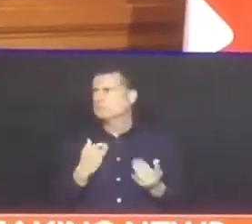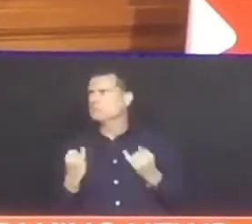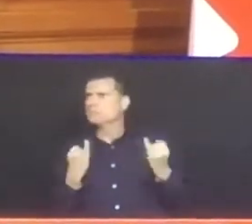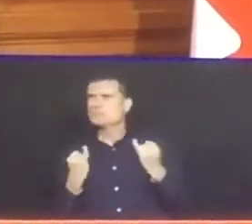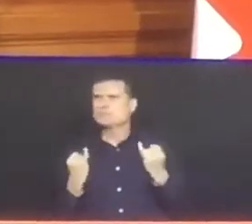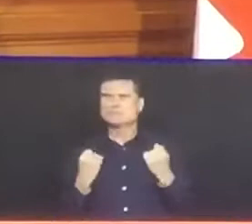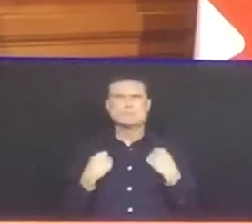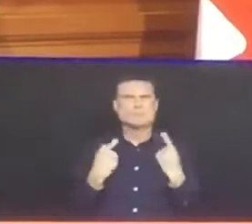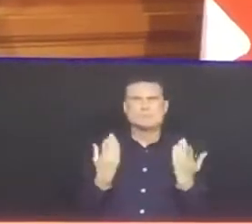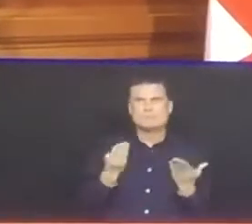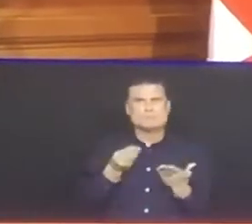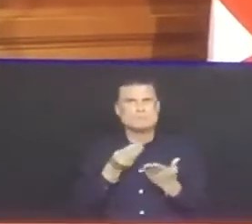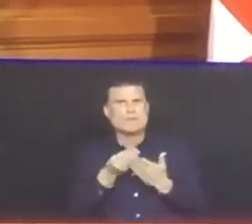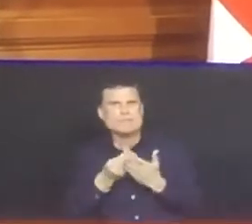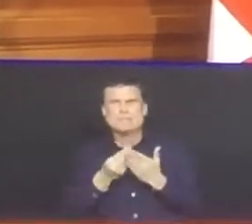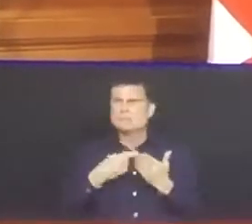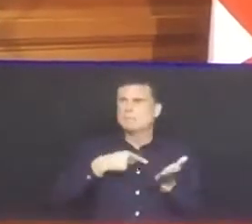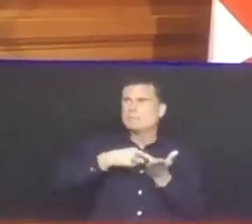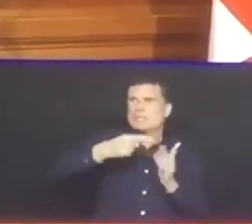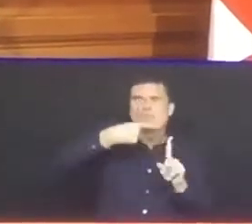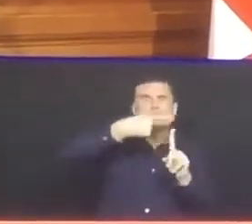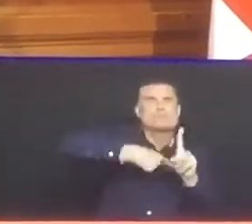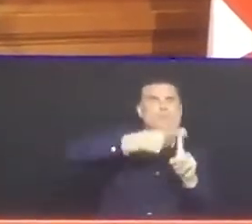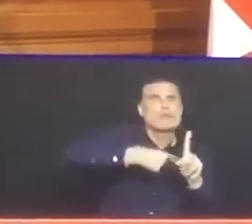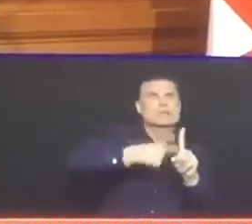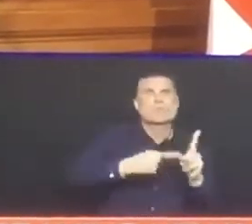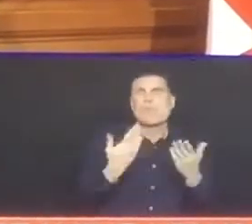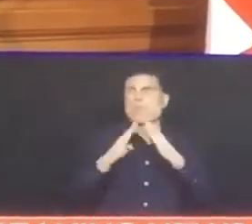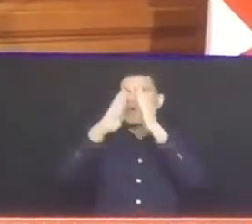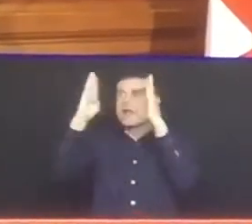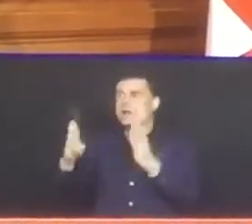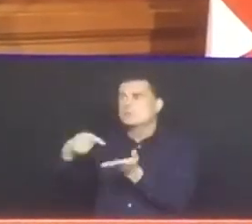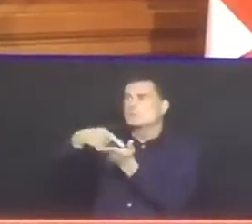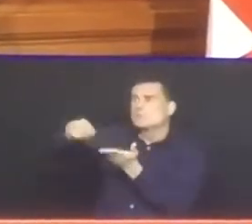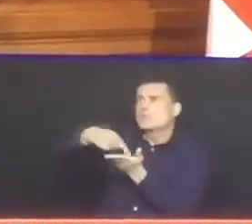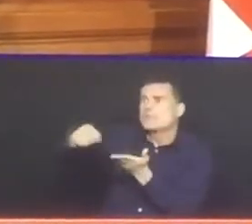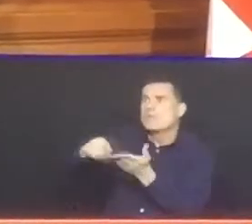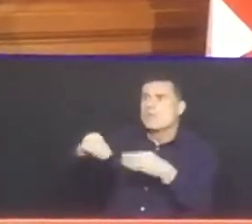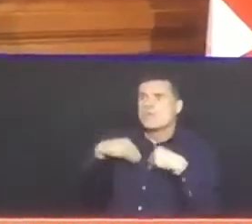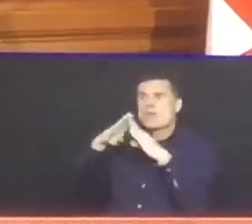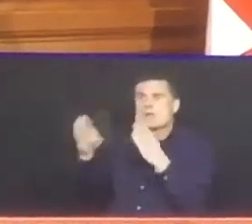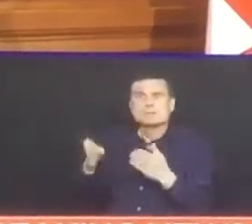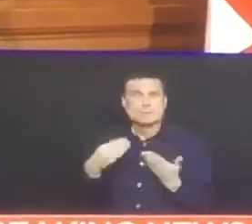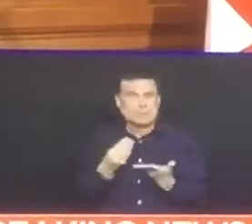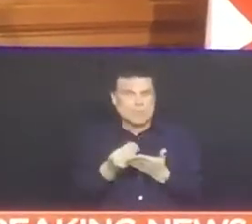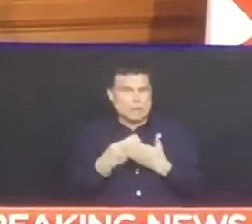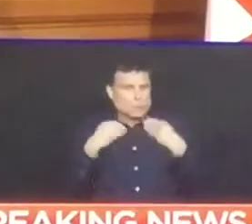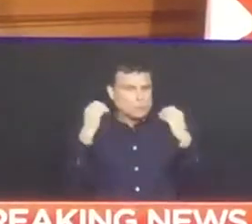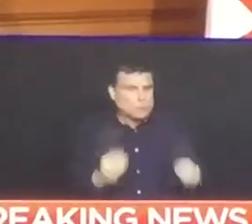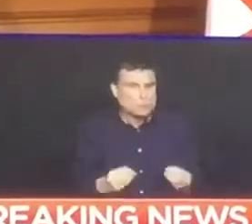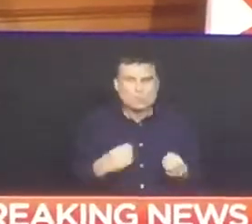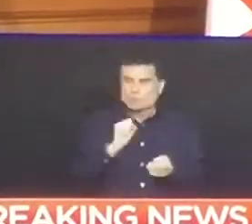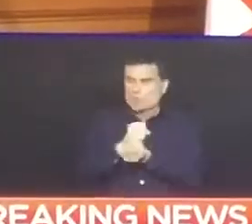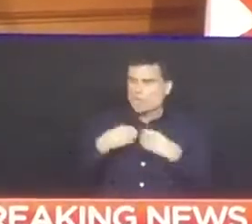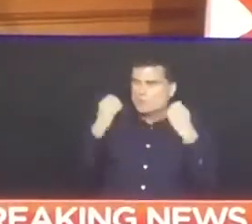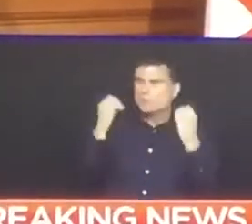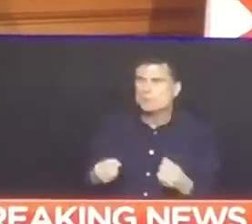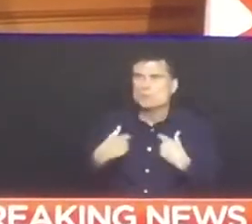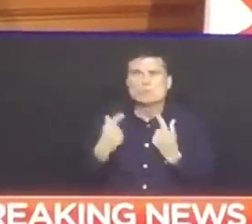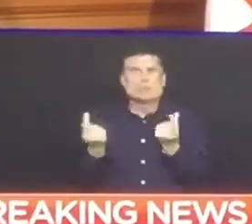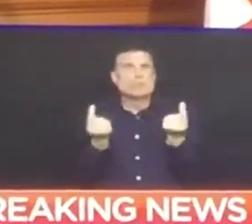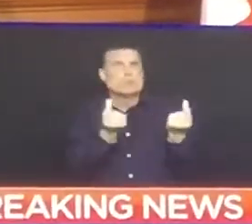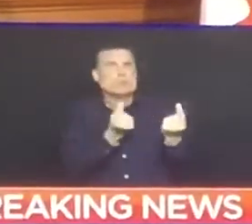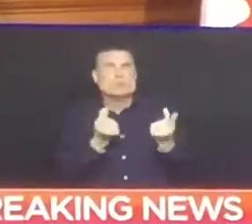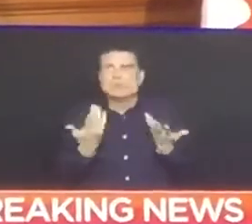This is a very difficult time. If you've been affected by COVID-19 and are struggling to make ends meet, BC is offering you help.